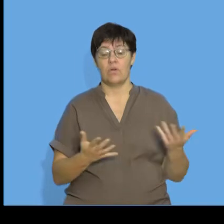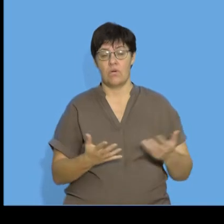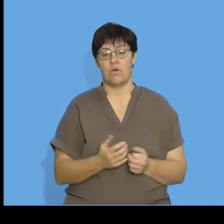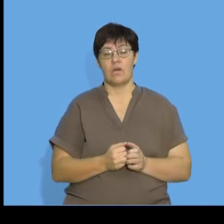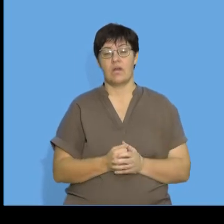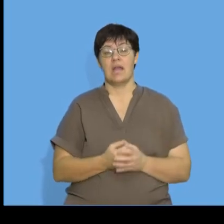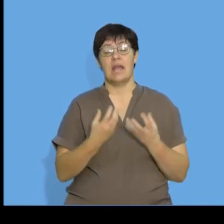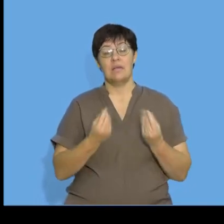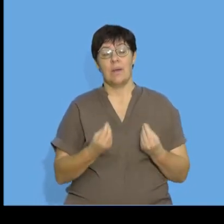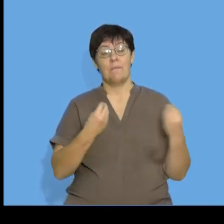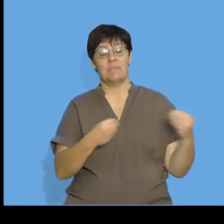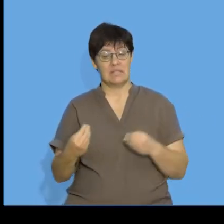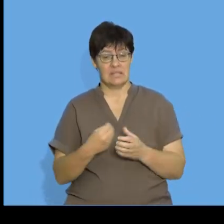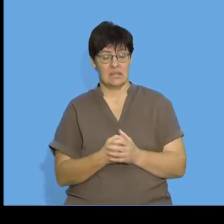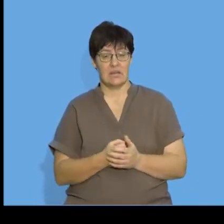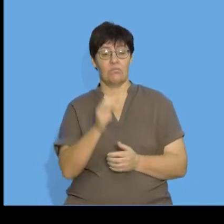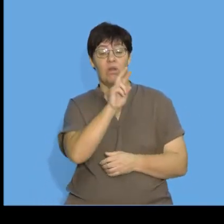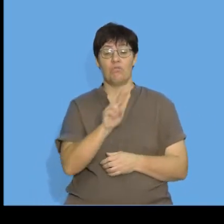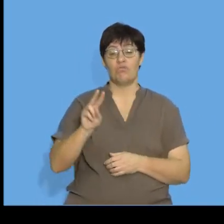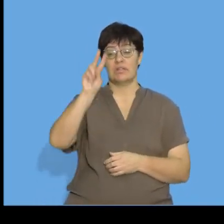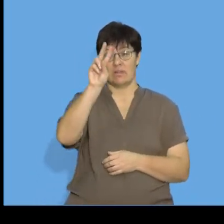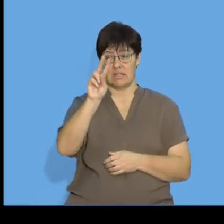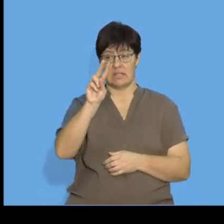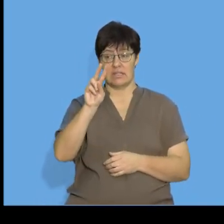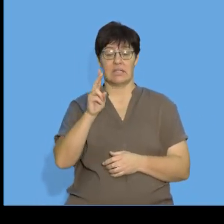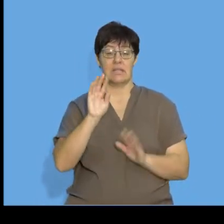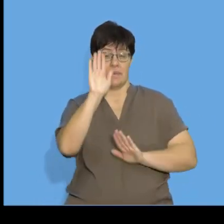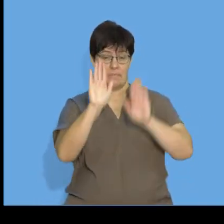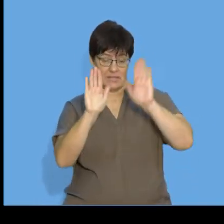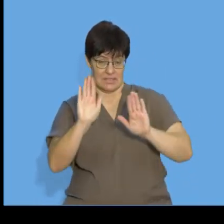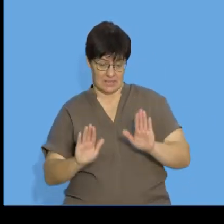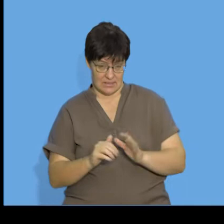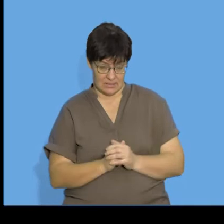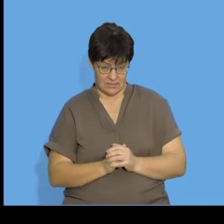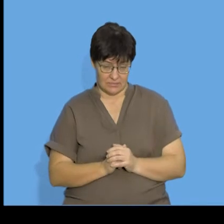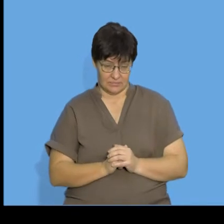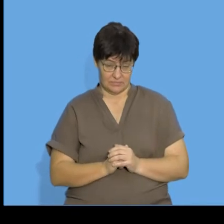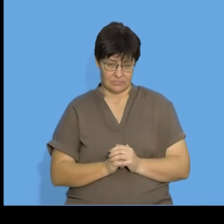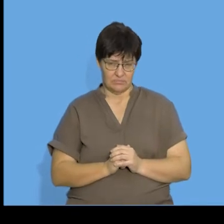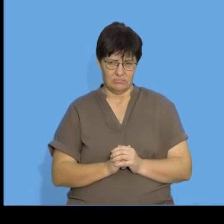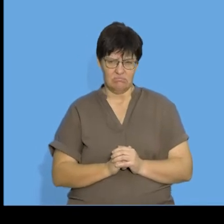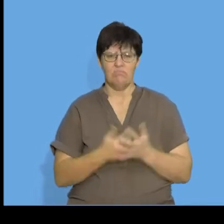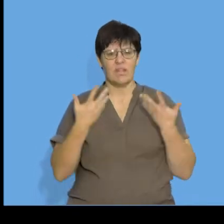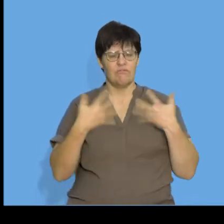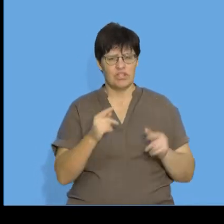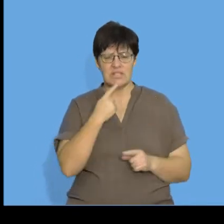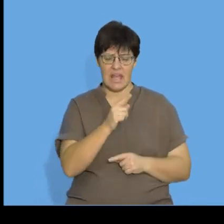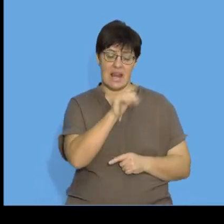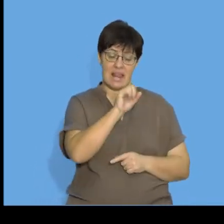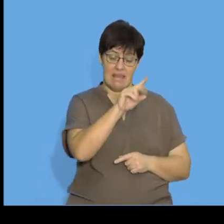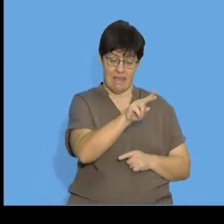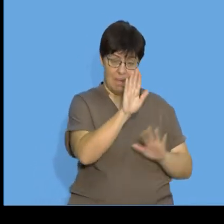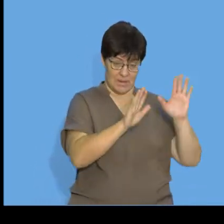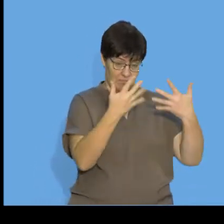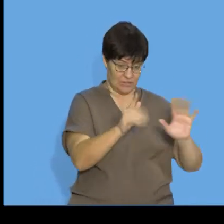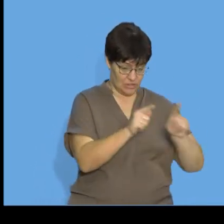So, we are now going to be looking at something called a quadratic pattern. I've already discussed linear